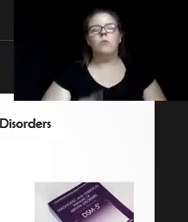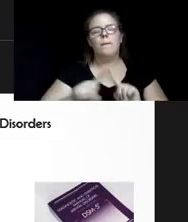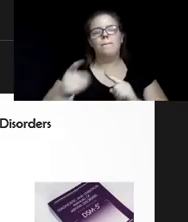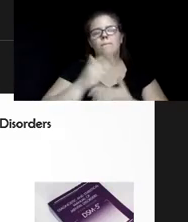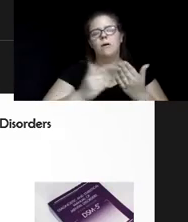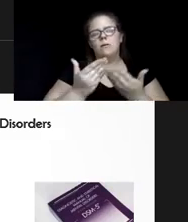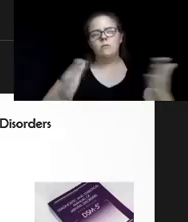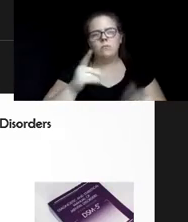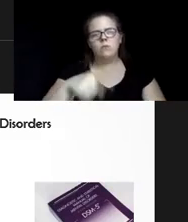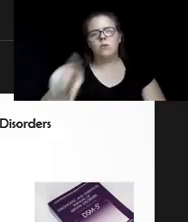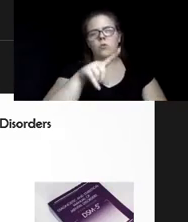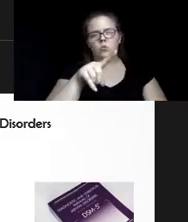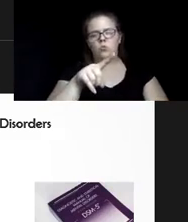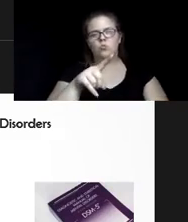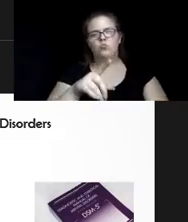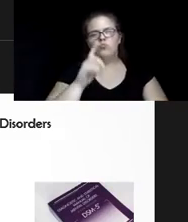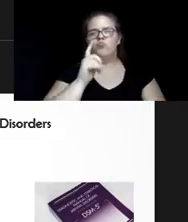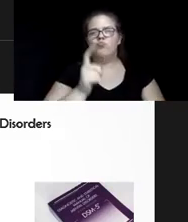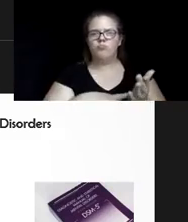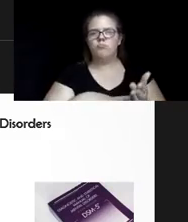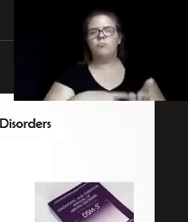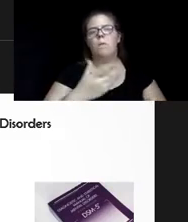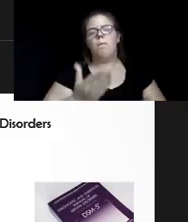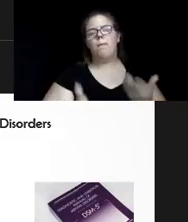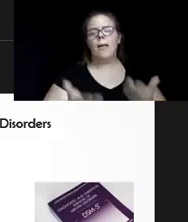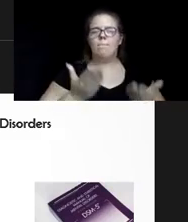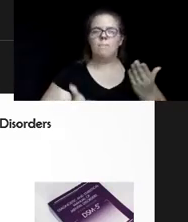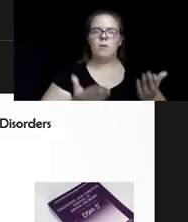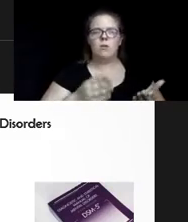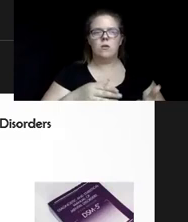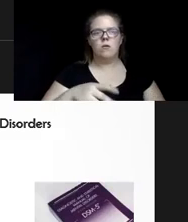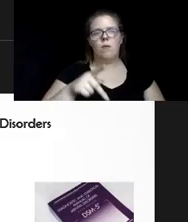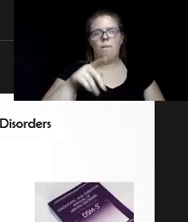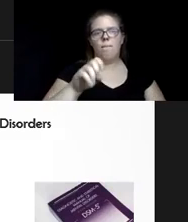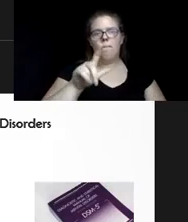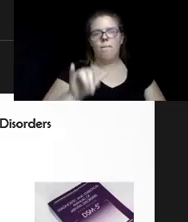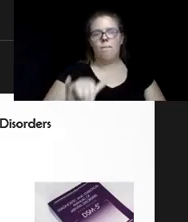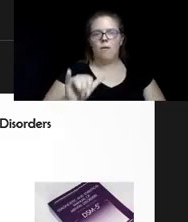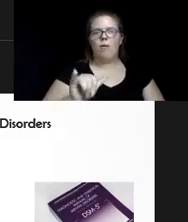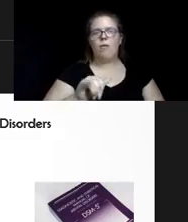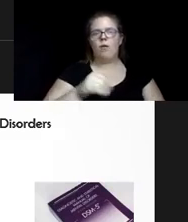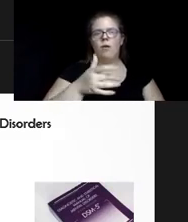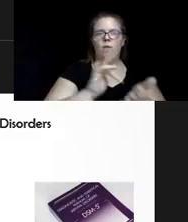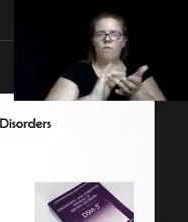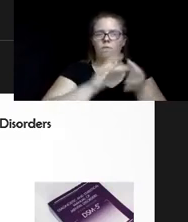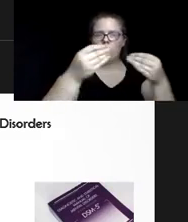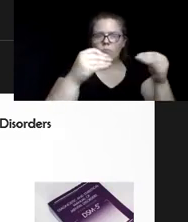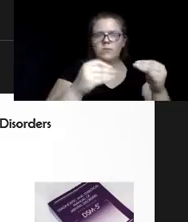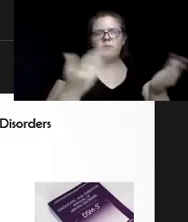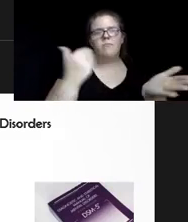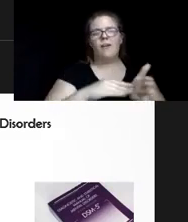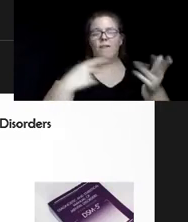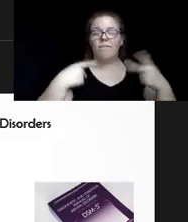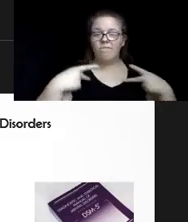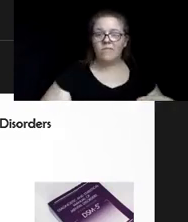find are, you know, polypharmacy, once again, physical disability and poor health as a risk